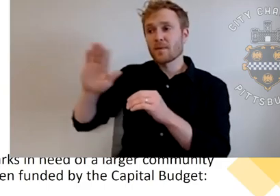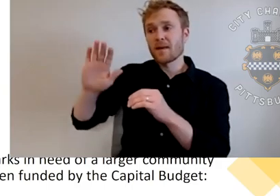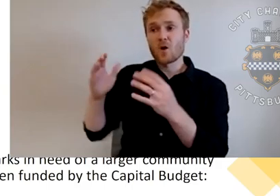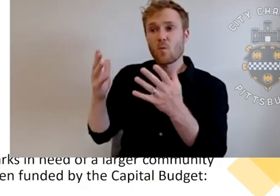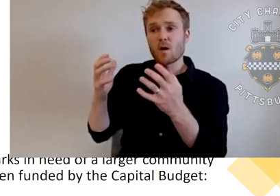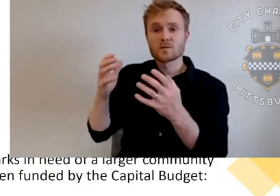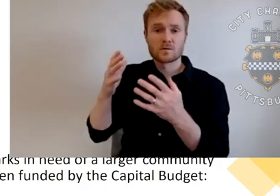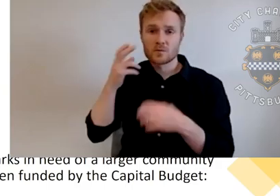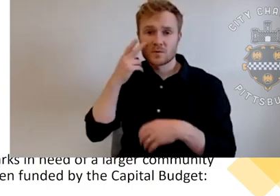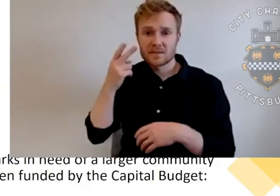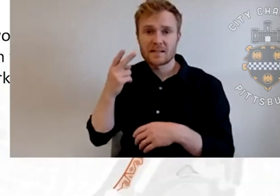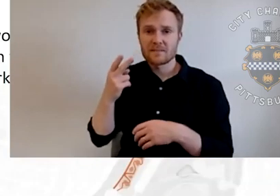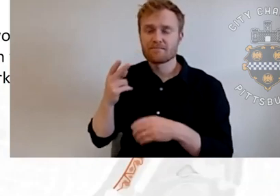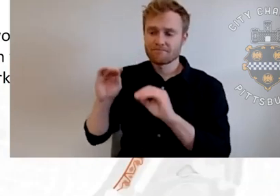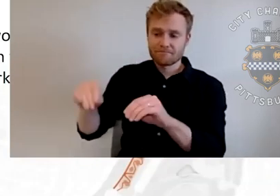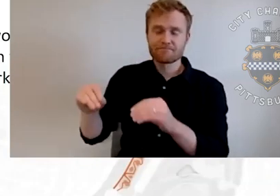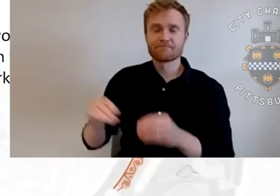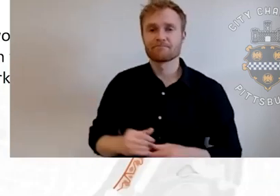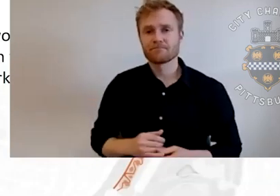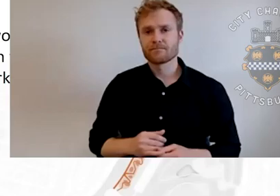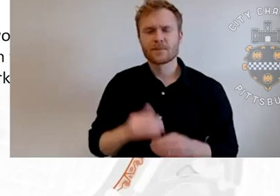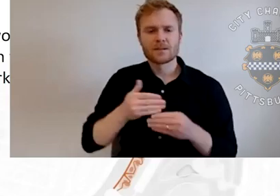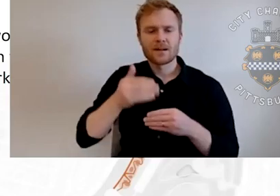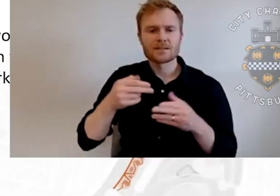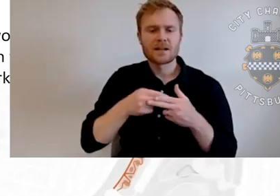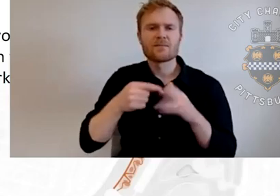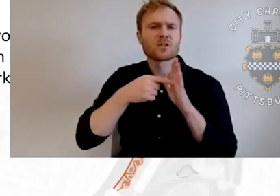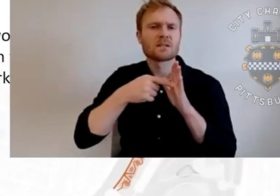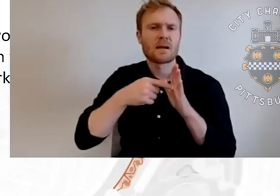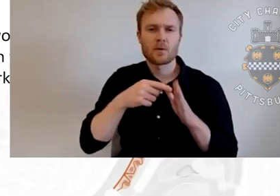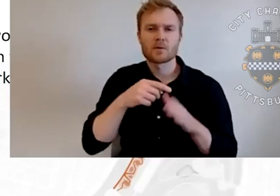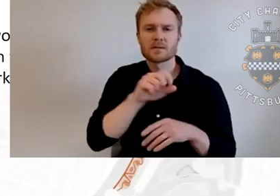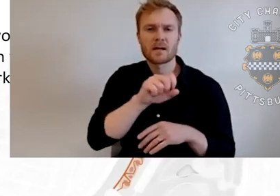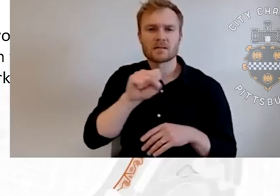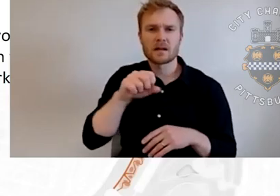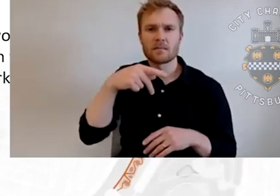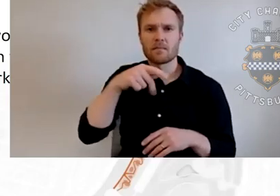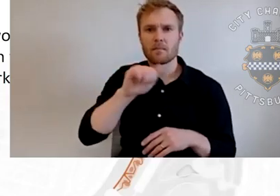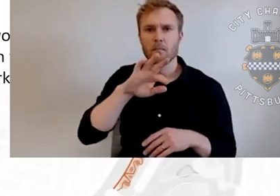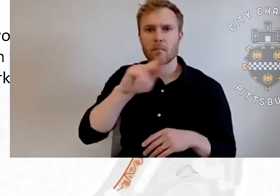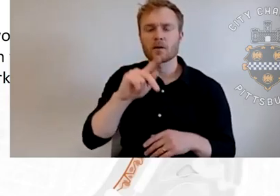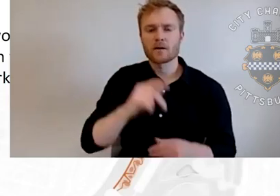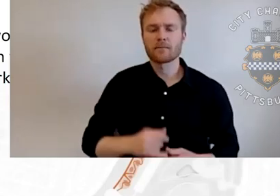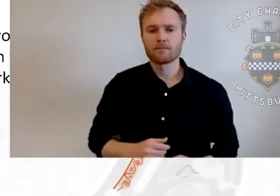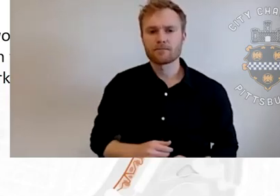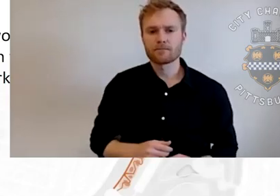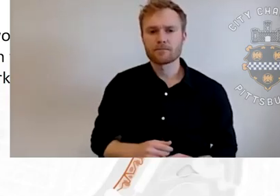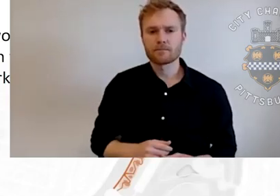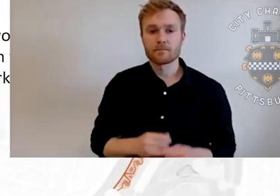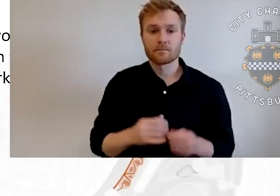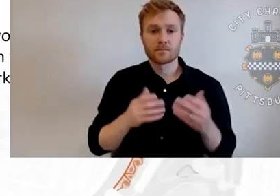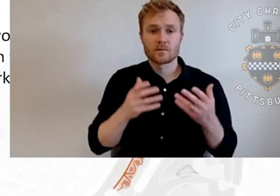slide, we have a good example here for Southside Park. Um, Southside Park was completed in